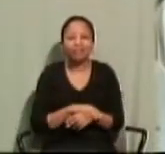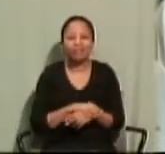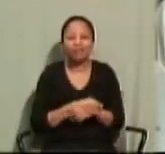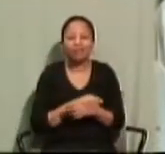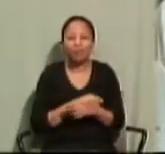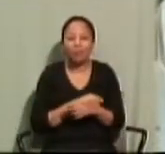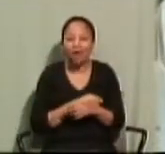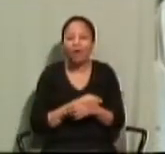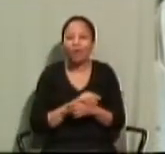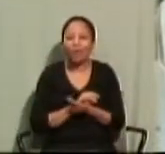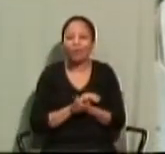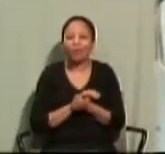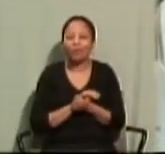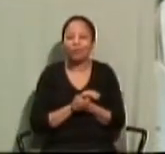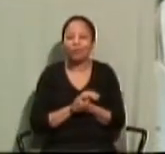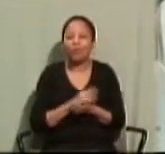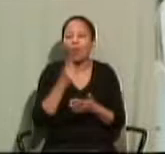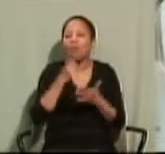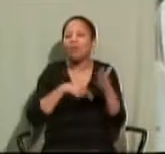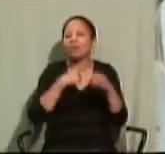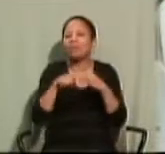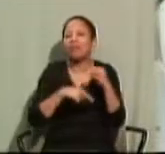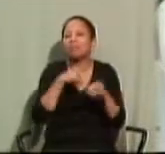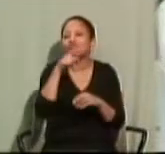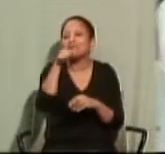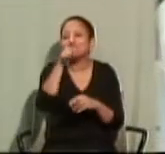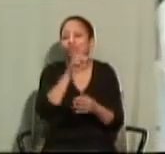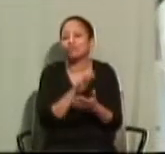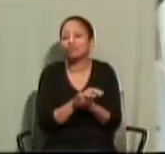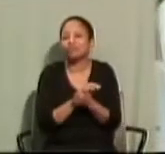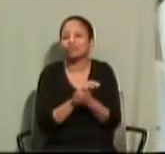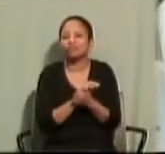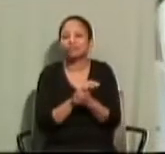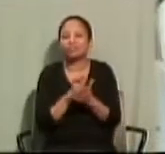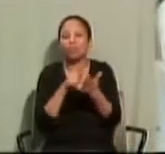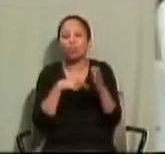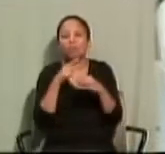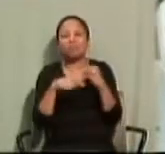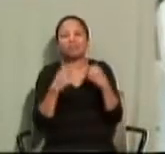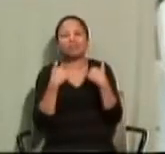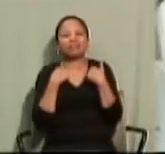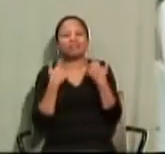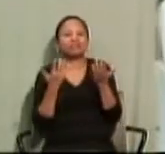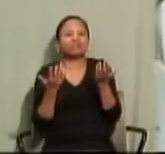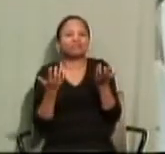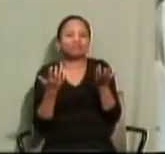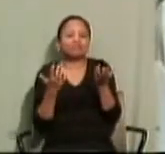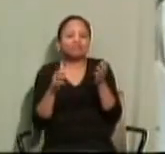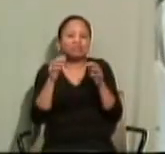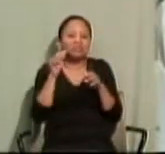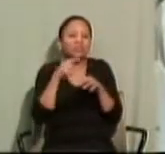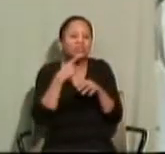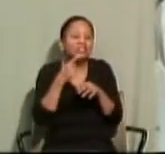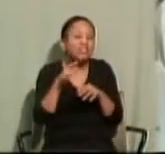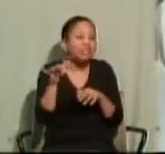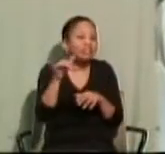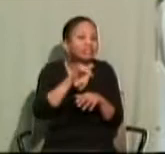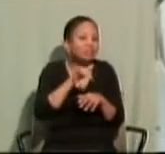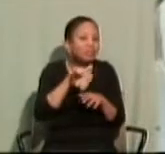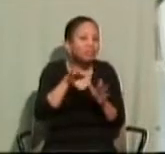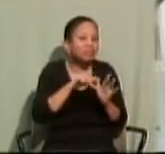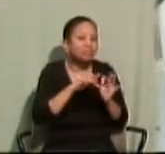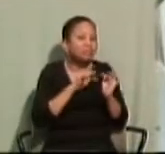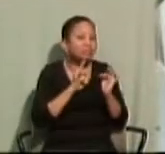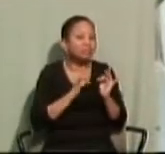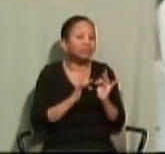Could we say the same, each one of us, deep into our hearts? and